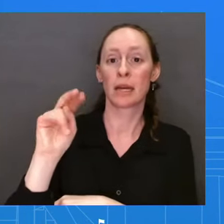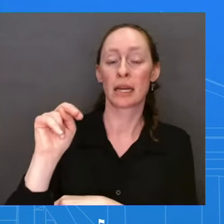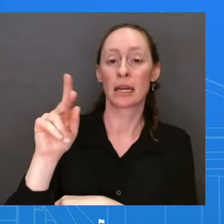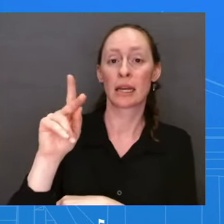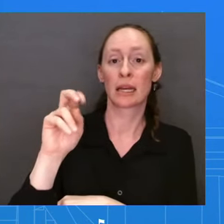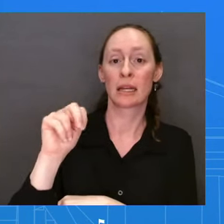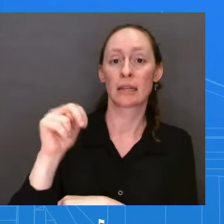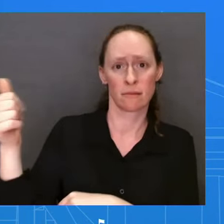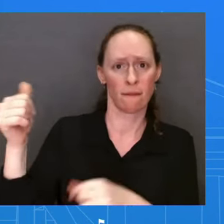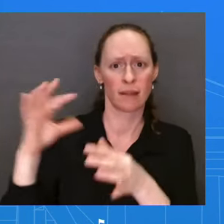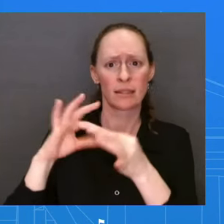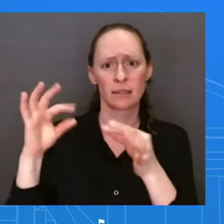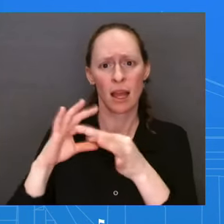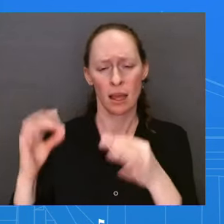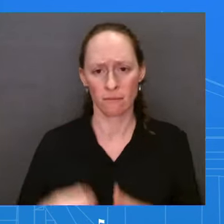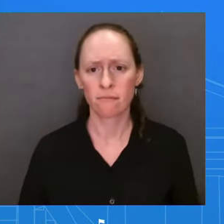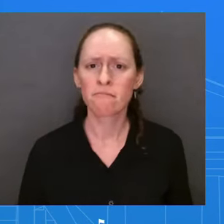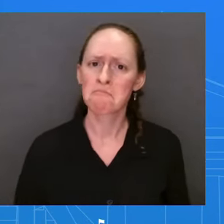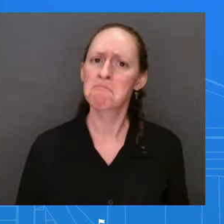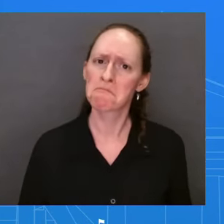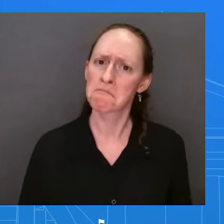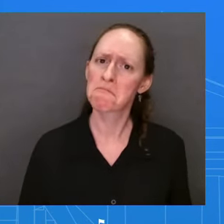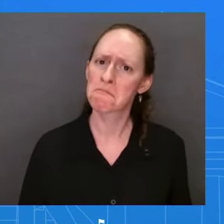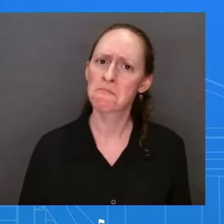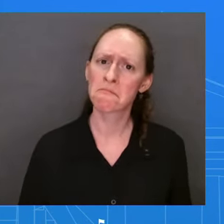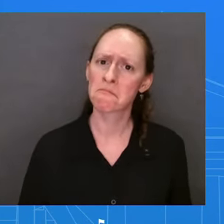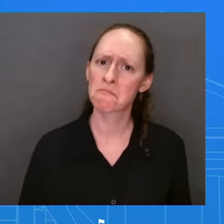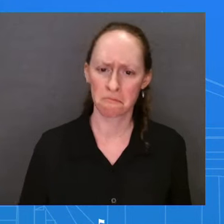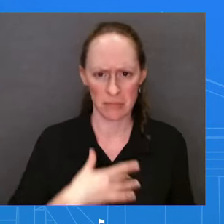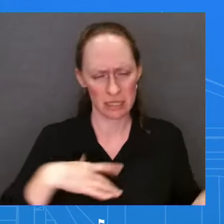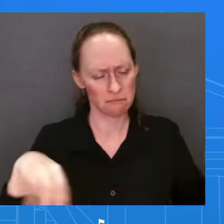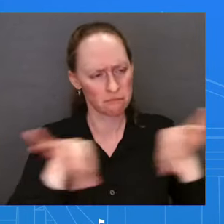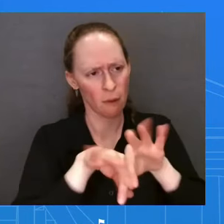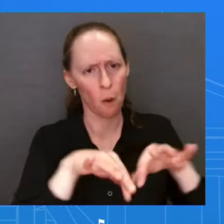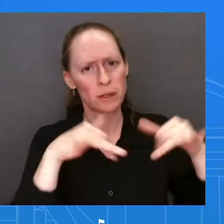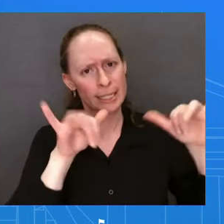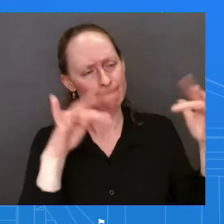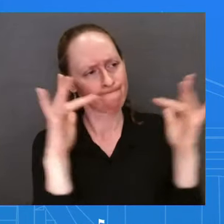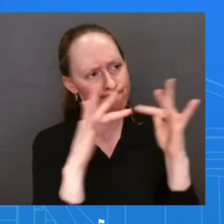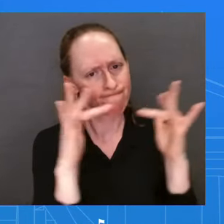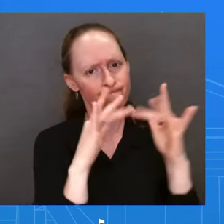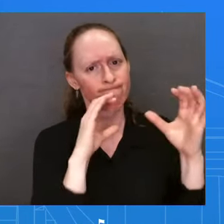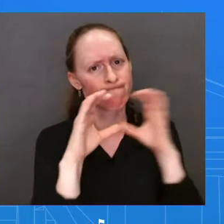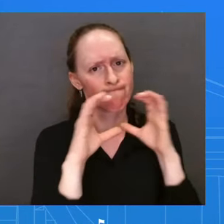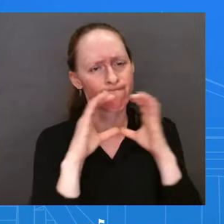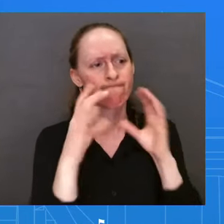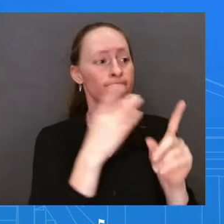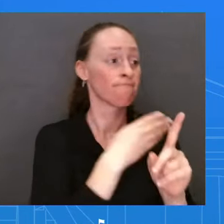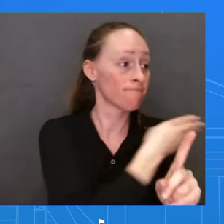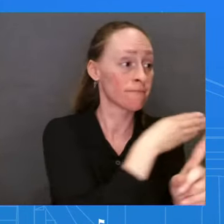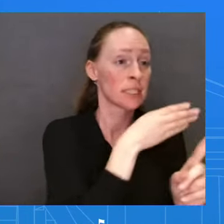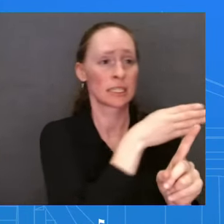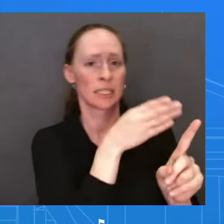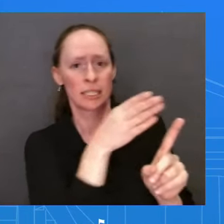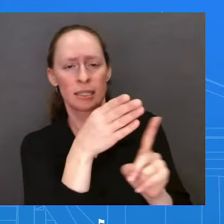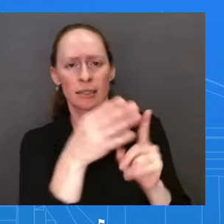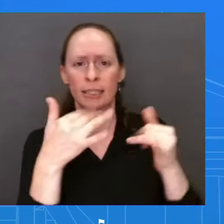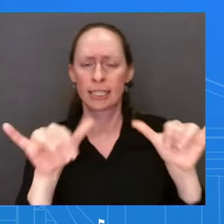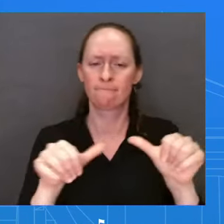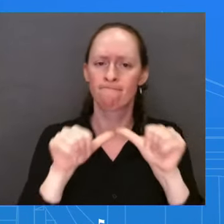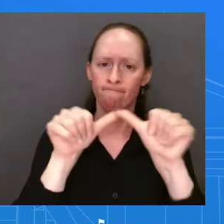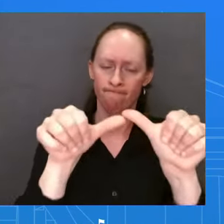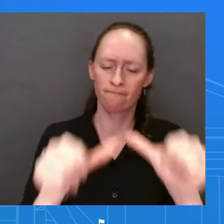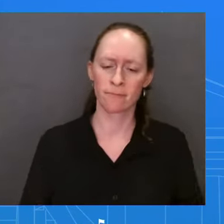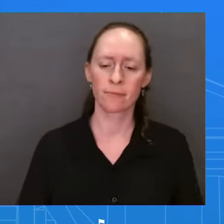it's really important that we have multiple channels of communication with Beijing and that that is critical to the